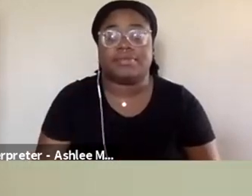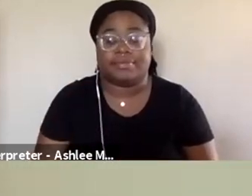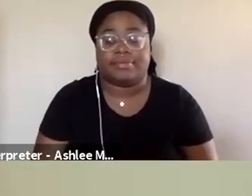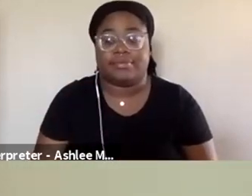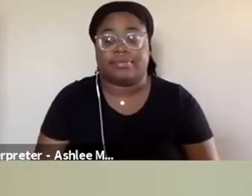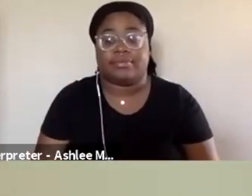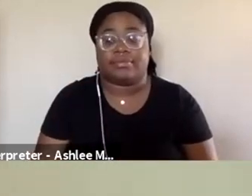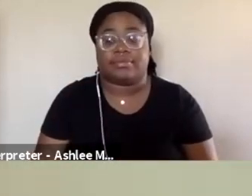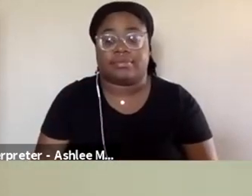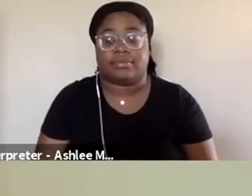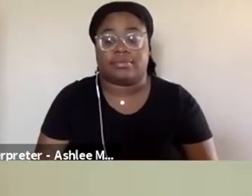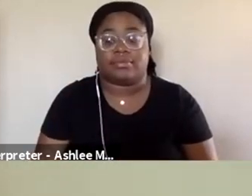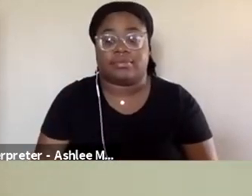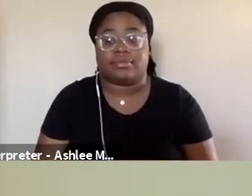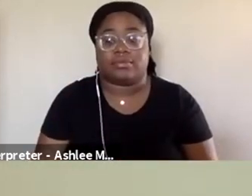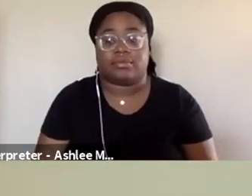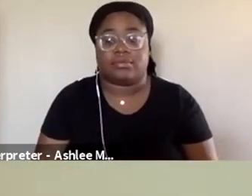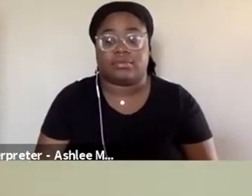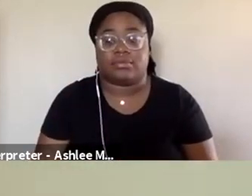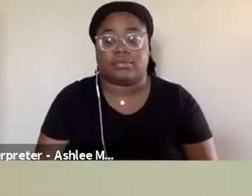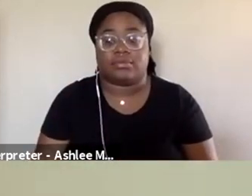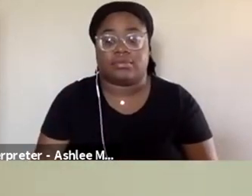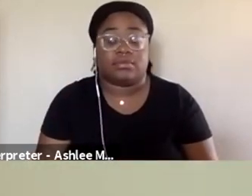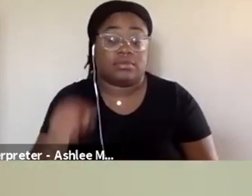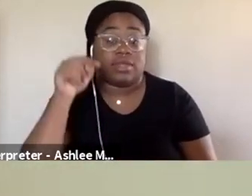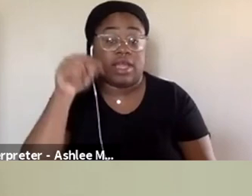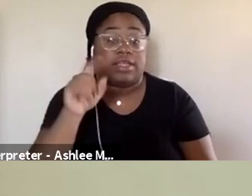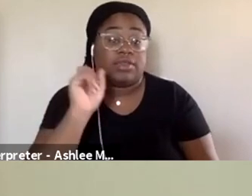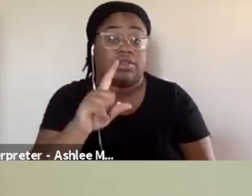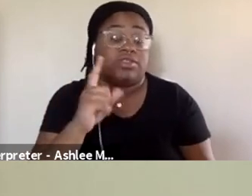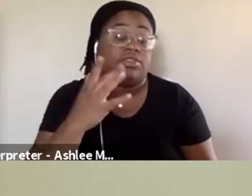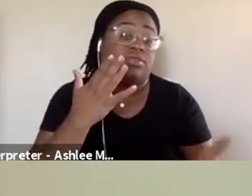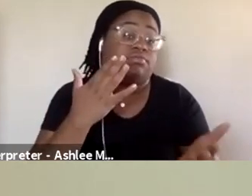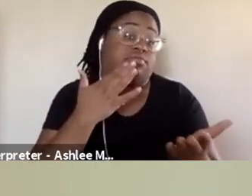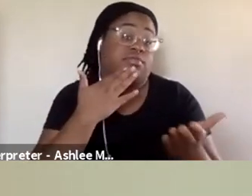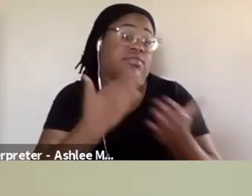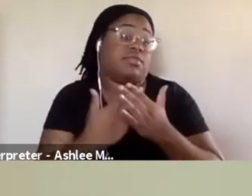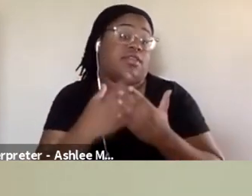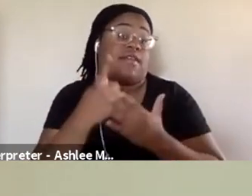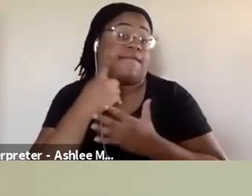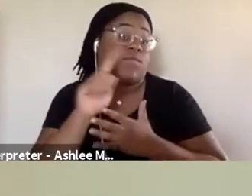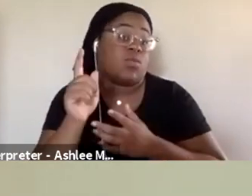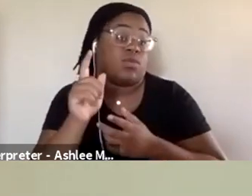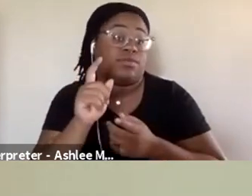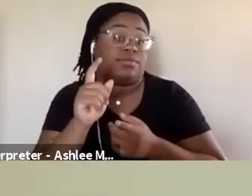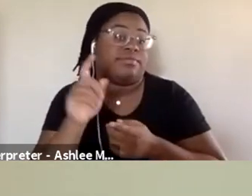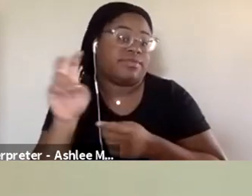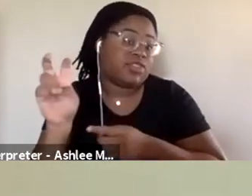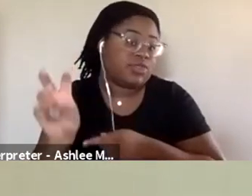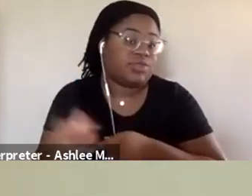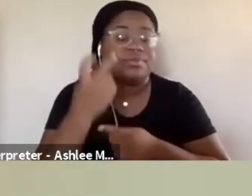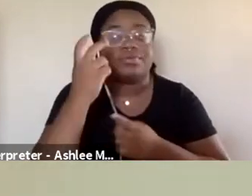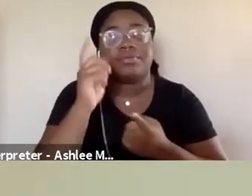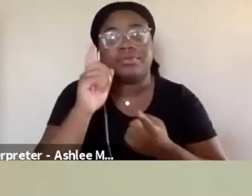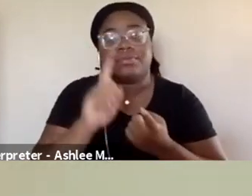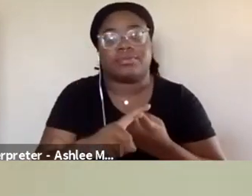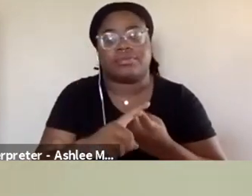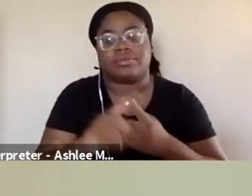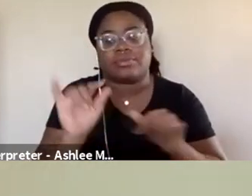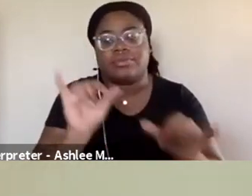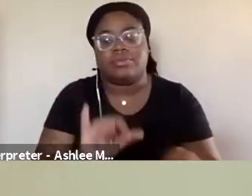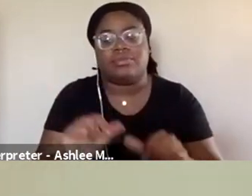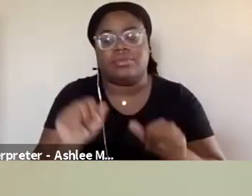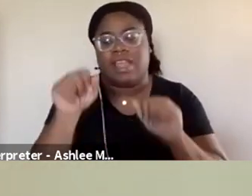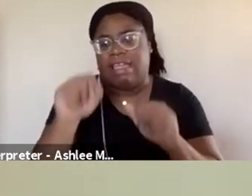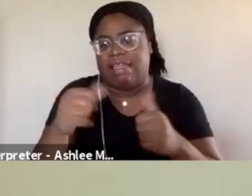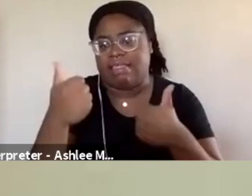Yeah, definitely. Um, this one, um, I definitely think is a good kind of, um, transition over to, um, similarly, it says, what can the gaming